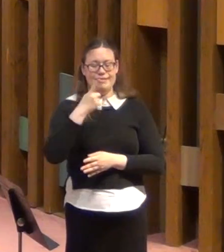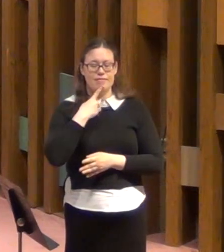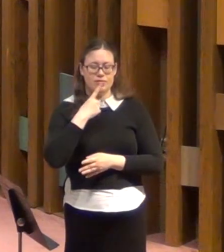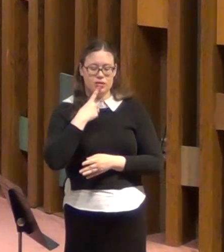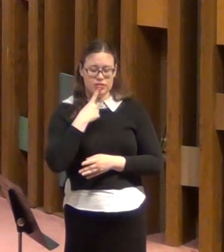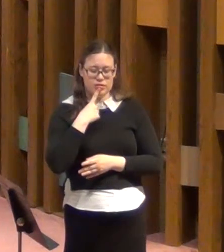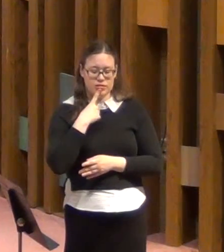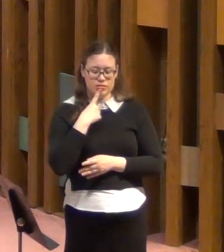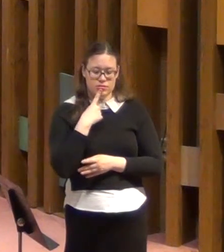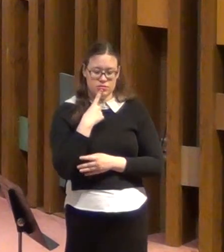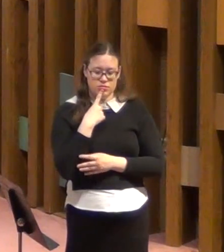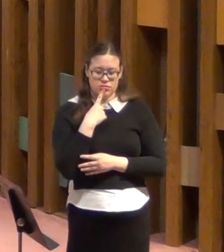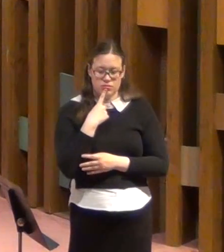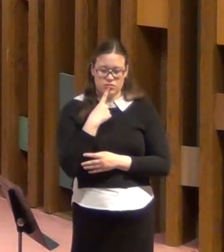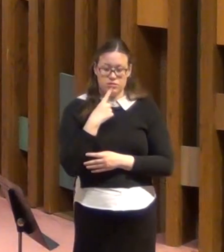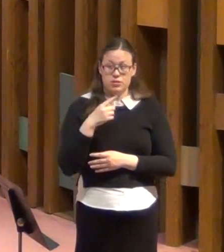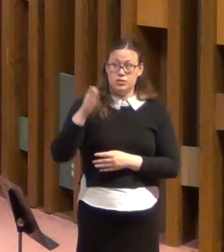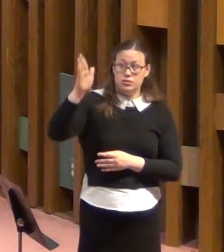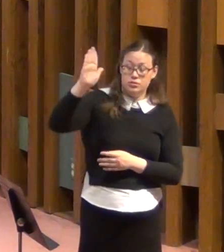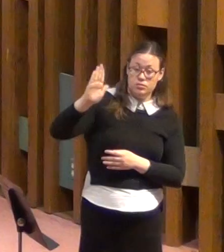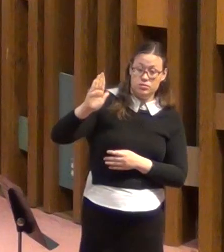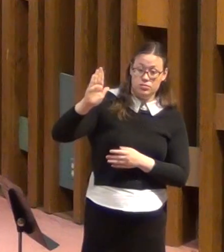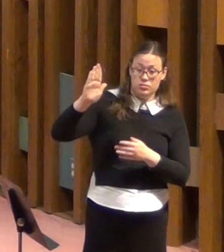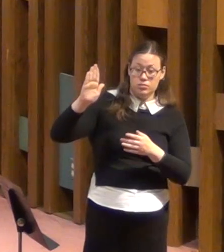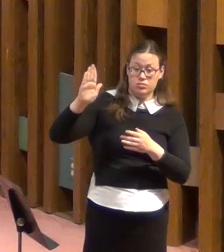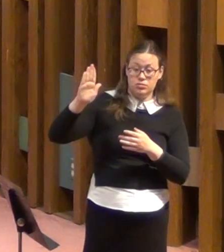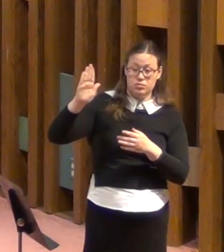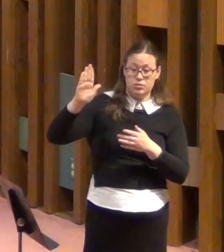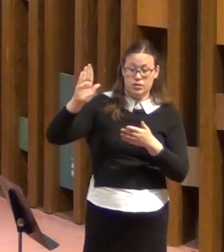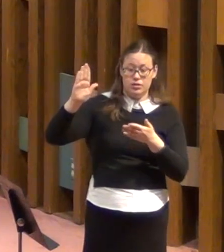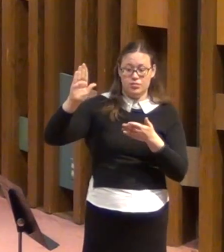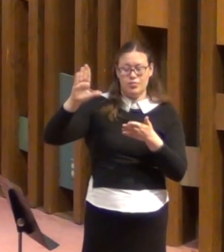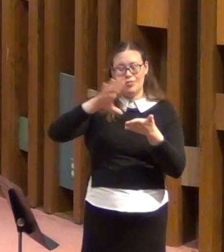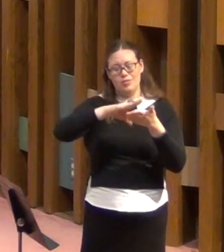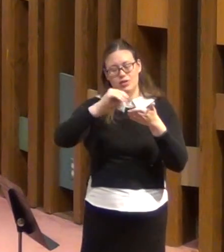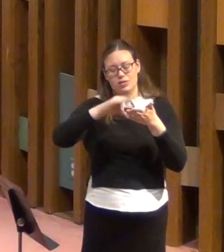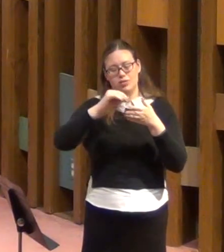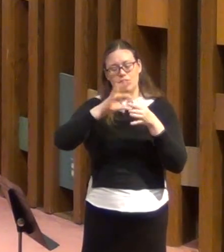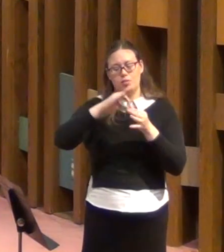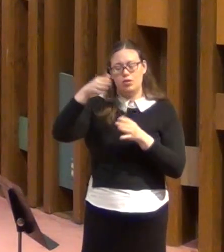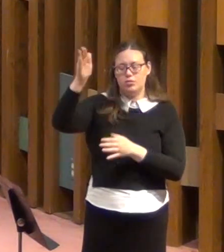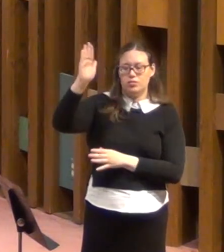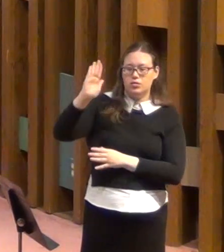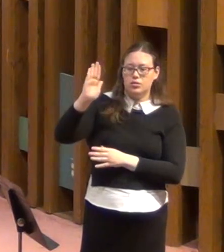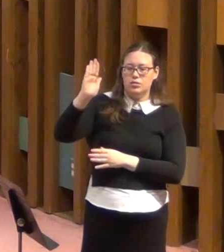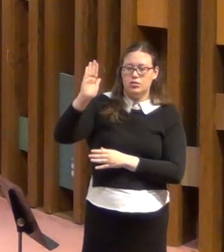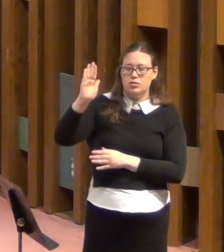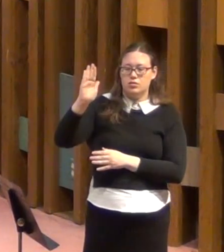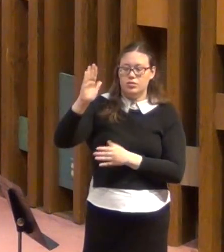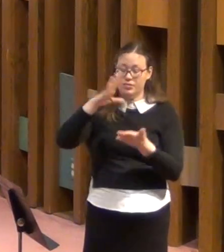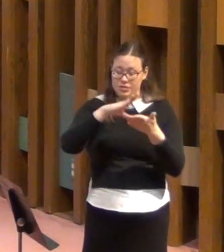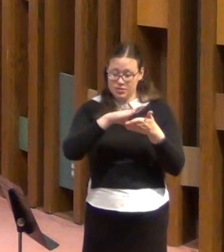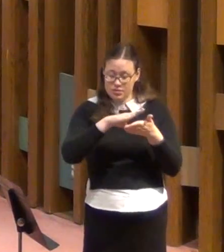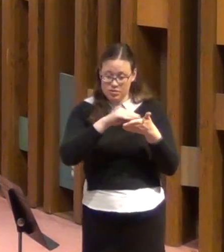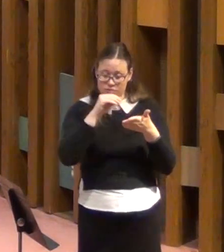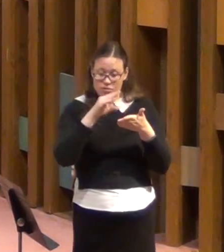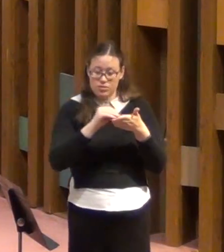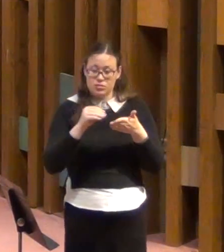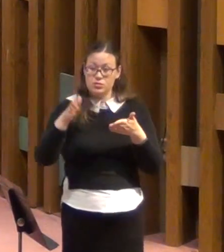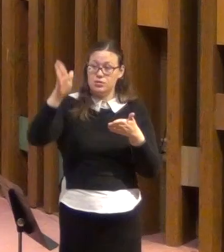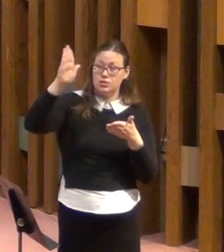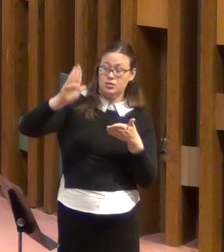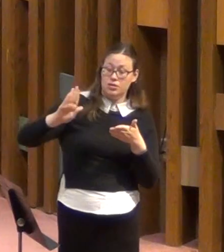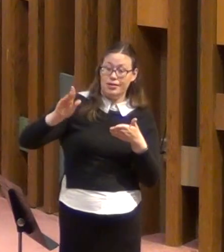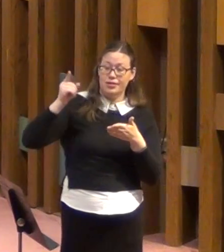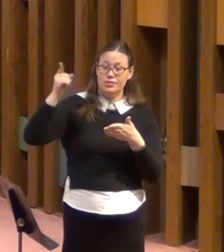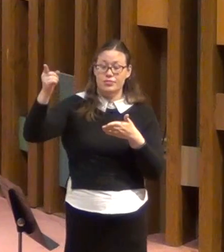We learn, first of all, about God. And we learn that giving comfort is what God is